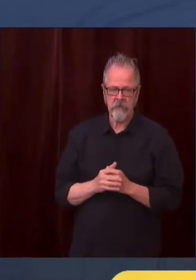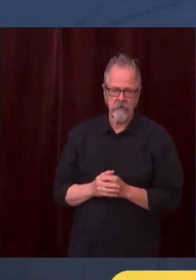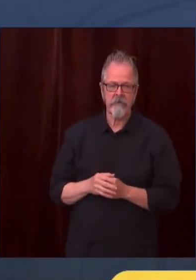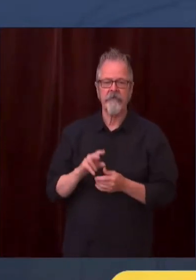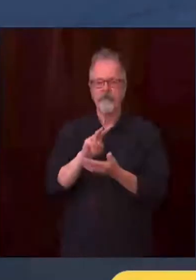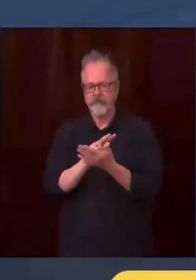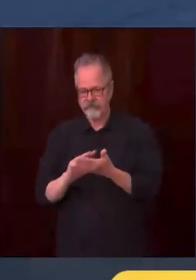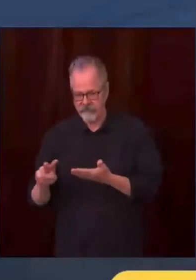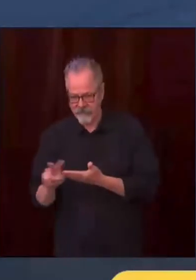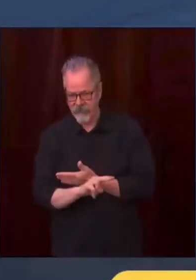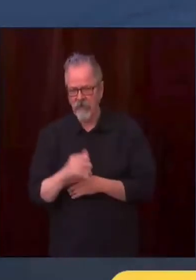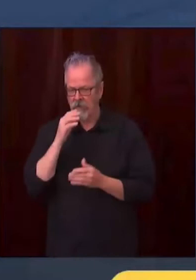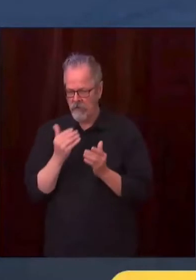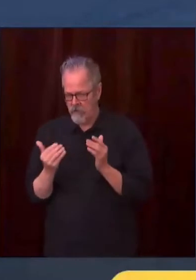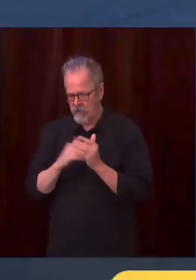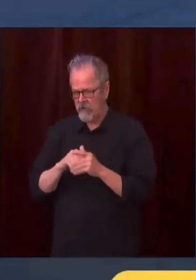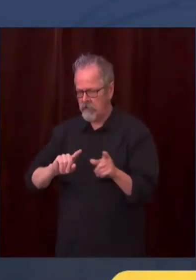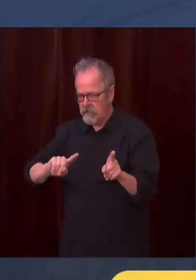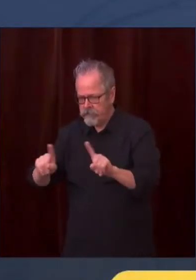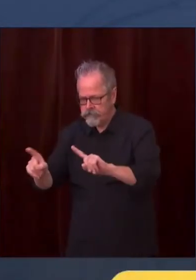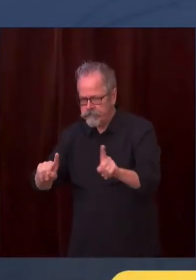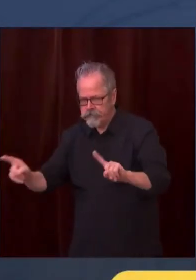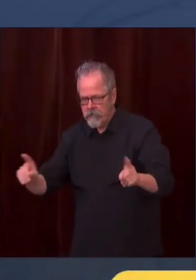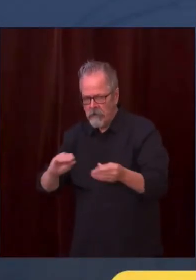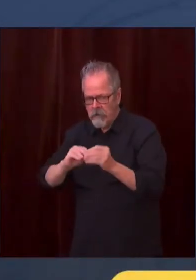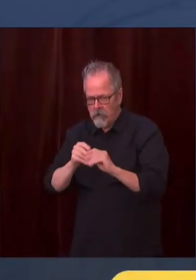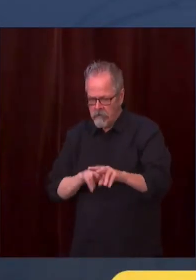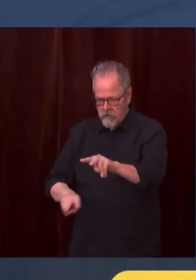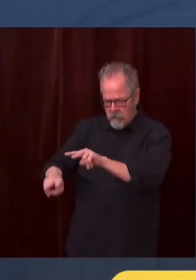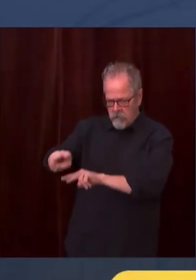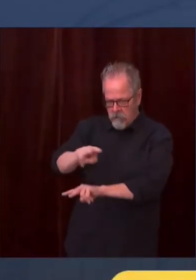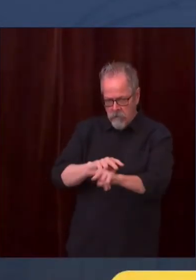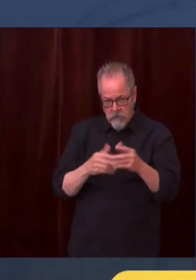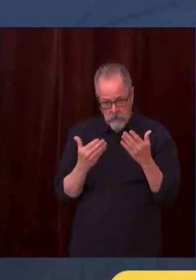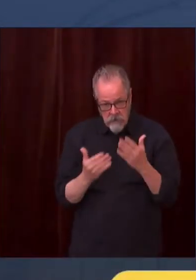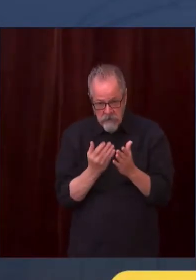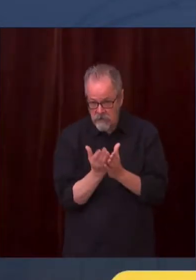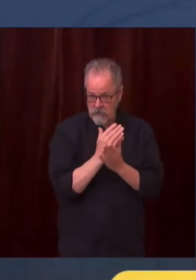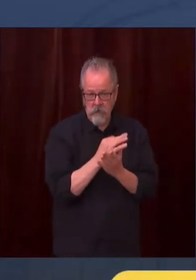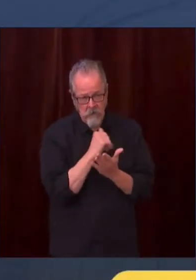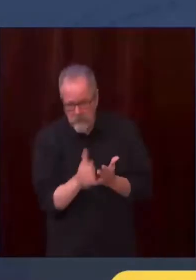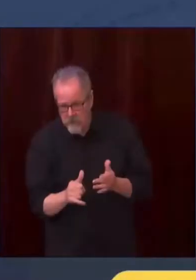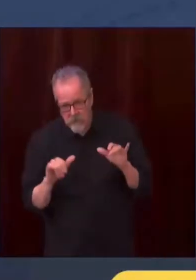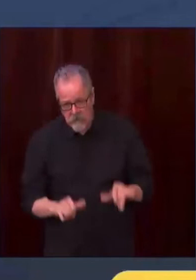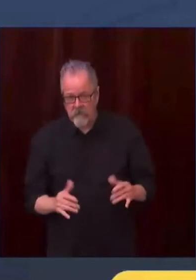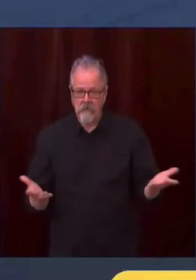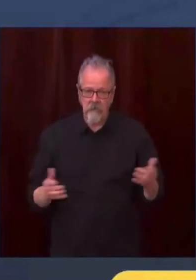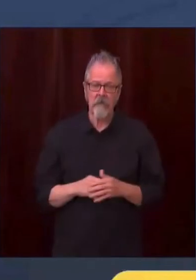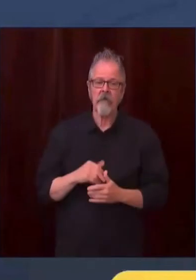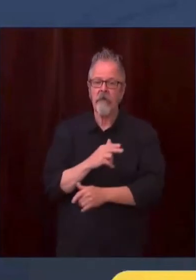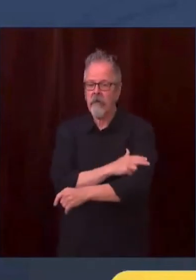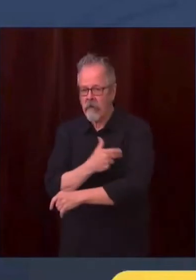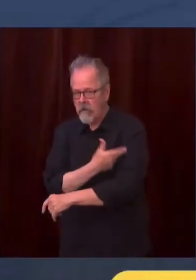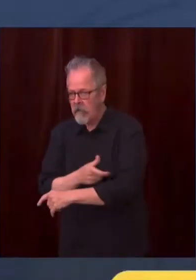hospitalizations. So this is not a change to the phased plan, but we are pausing it for two weeks as we continue to evaluate the